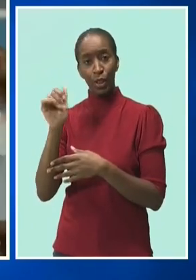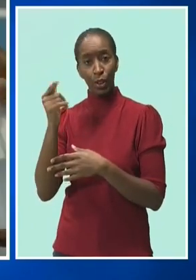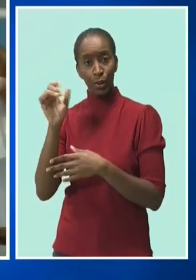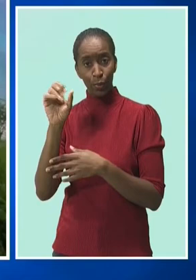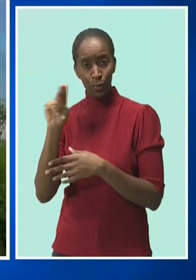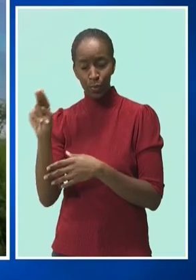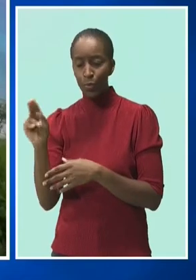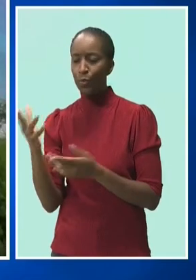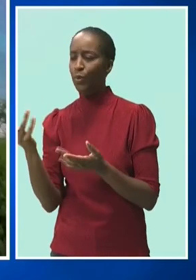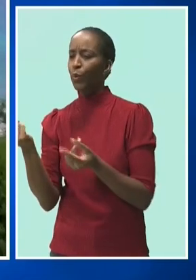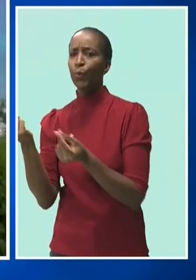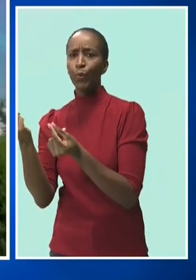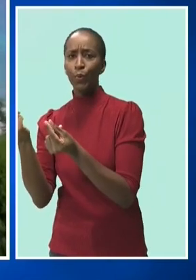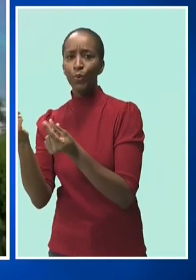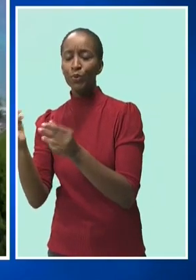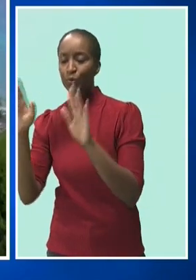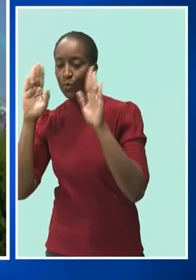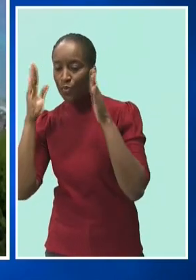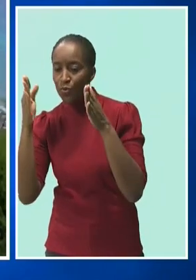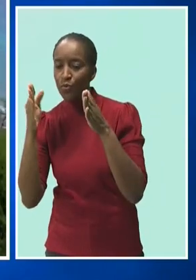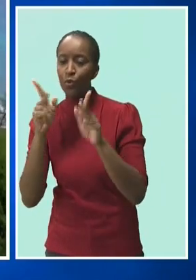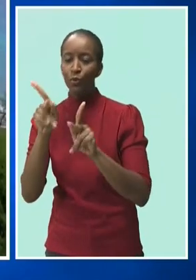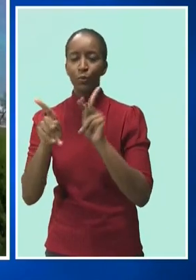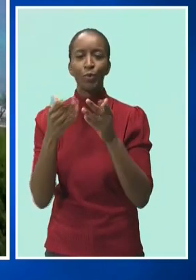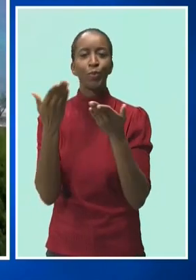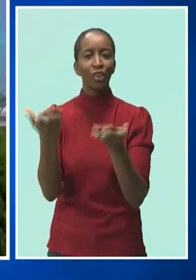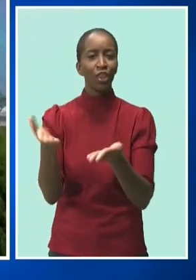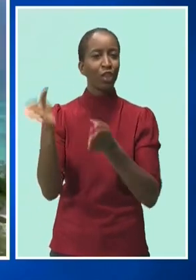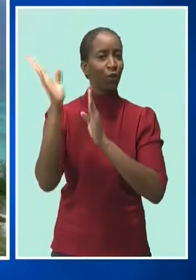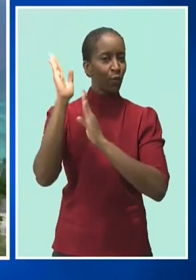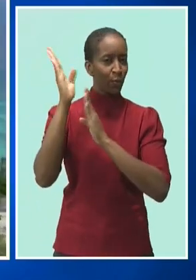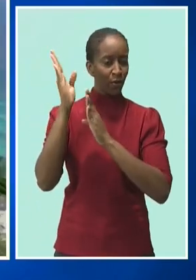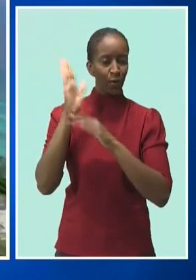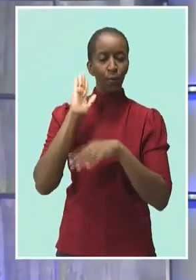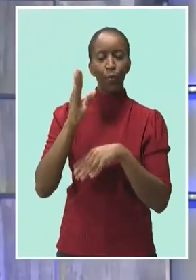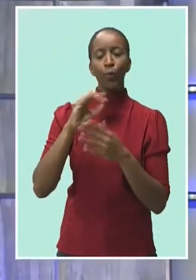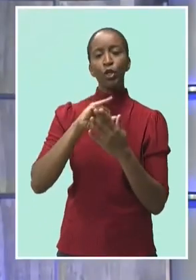special discounts. The attraction is now set to reopen on July 11th.